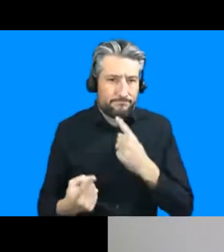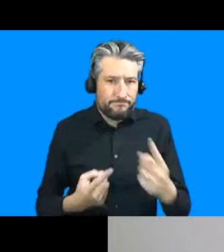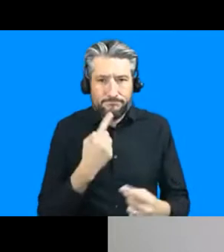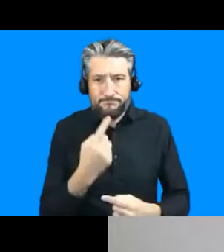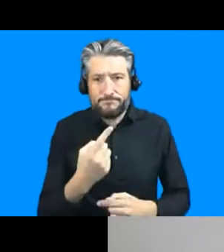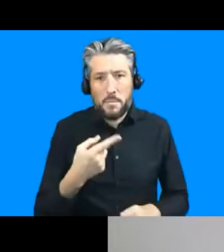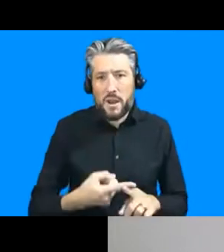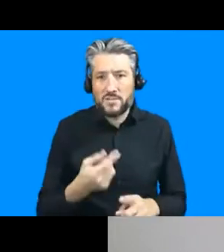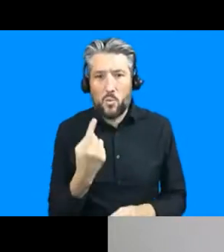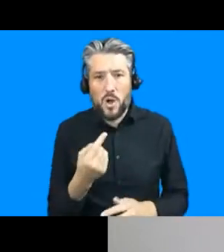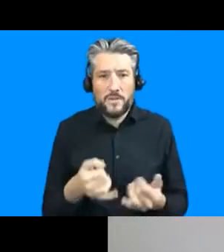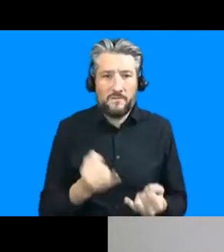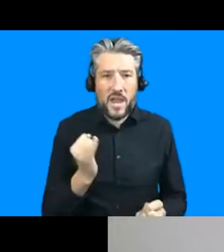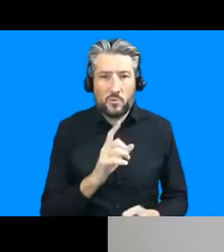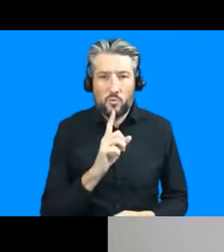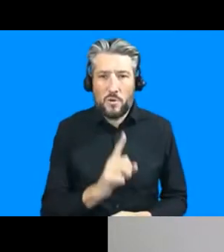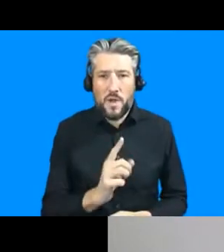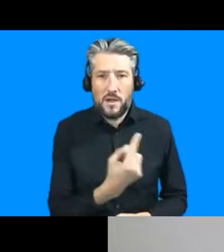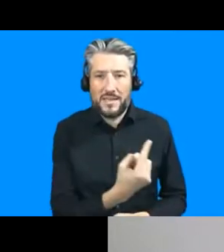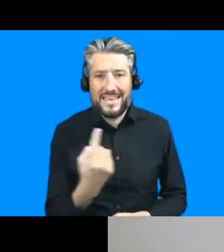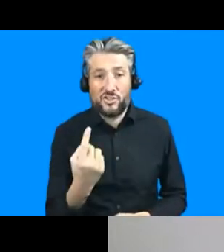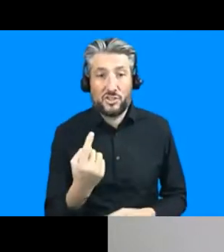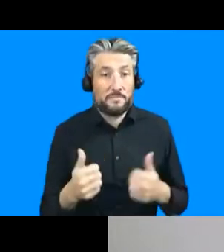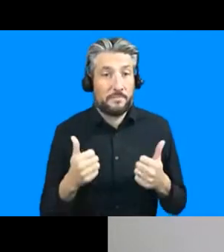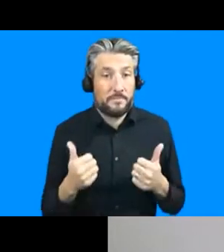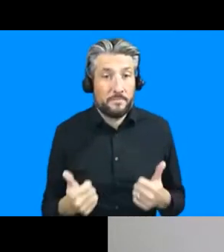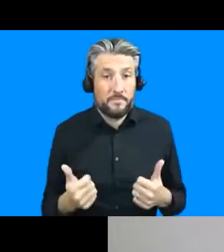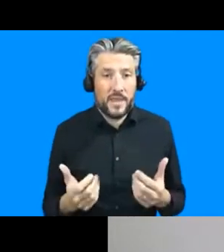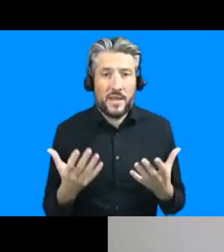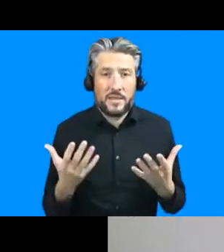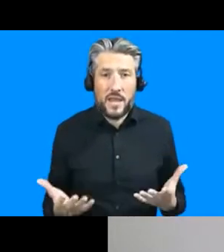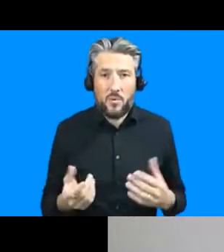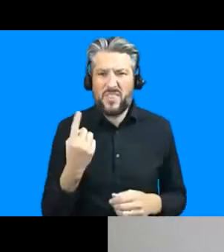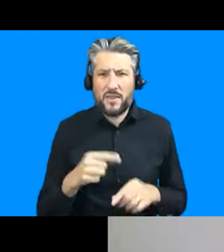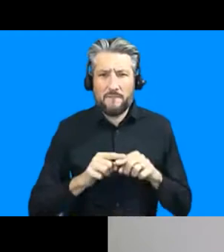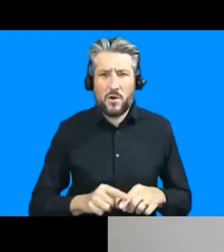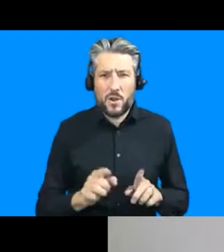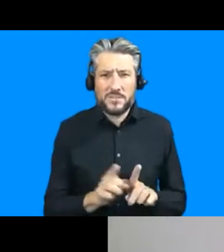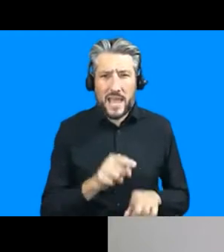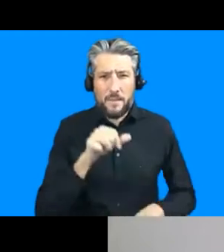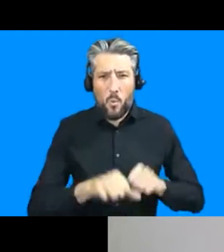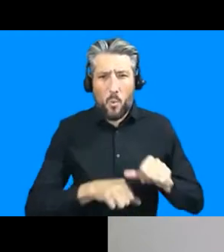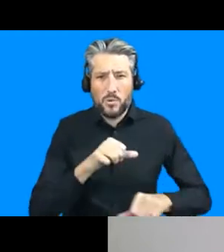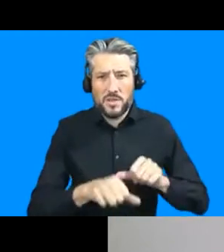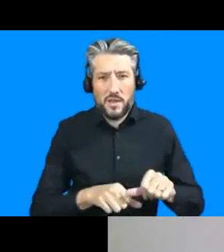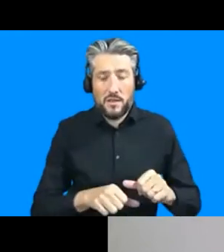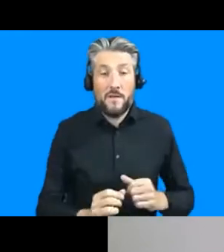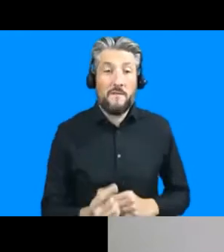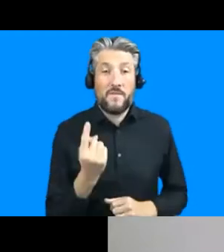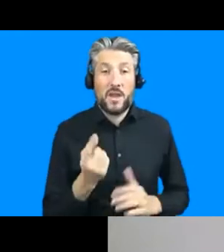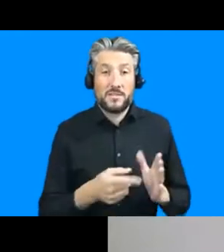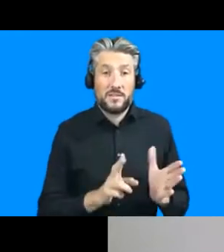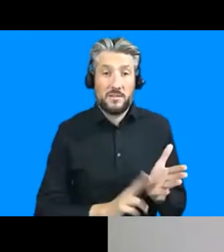on the debate overall as you've heard it this evening um so maybe we'll go in the same order annie do you want to to kick us off there